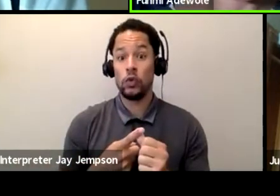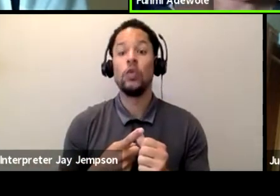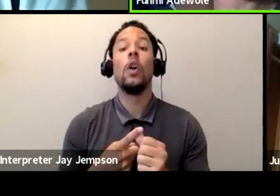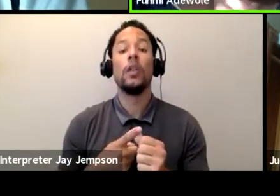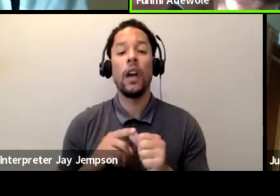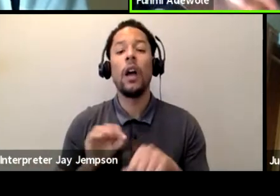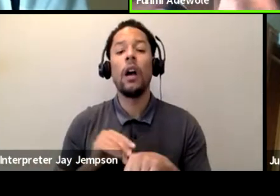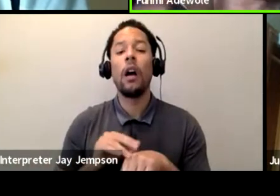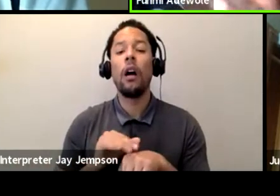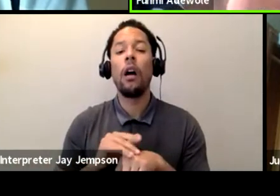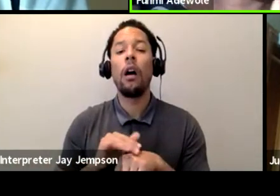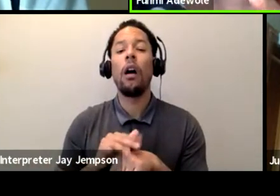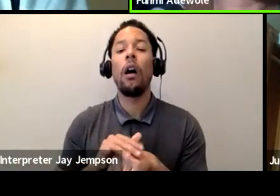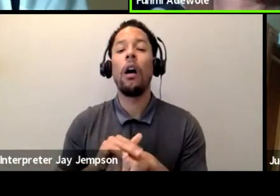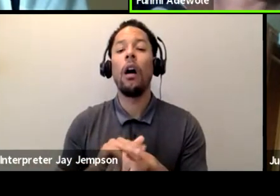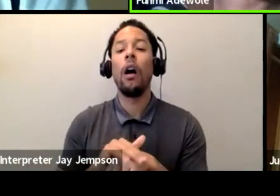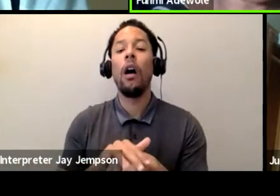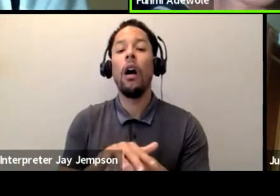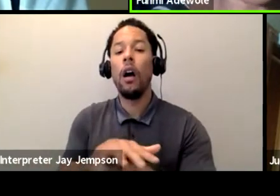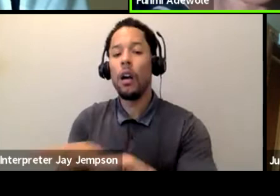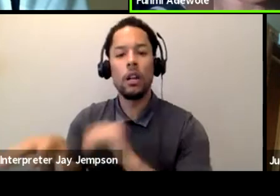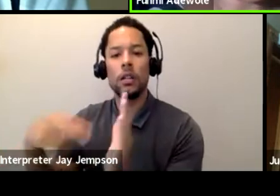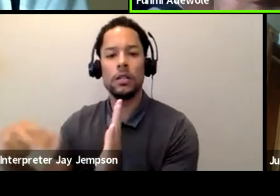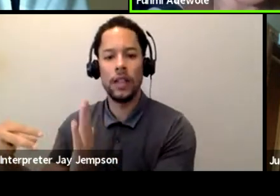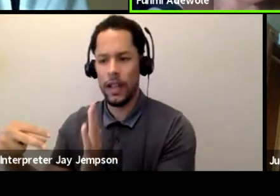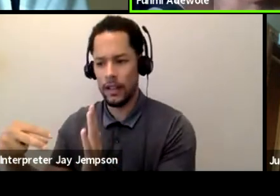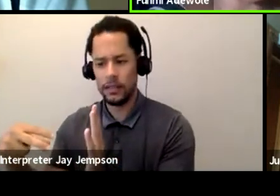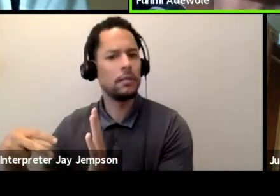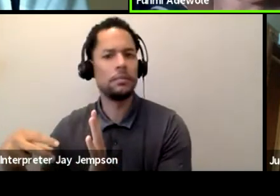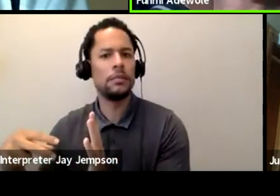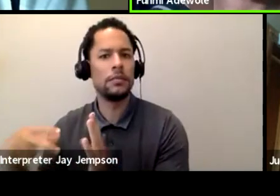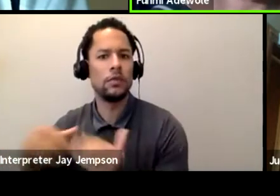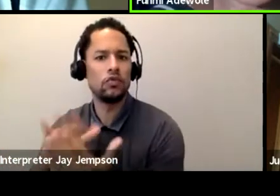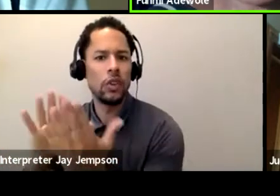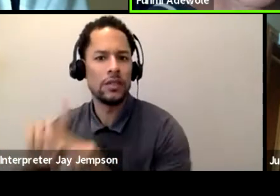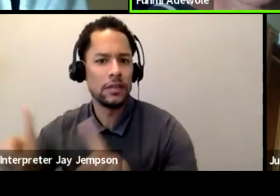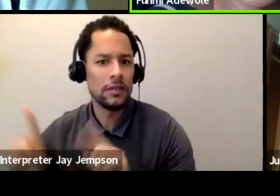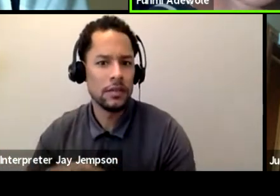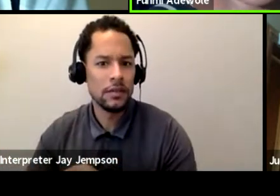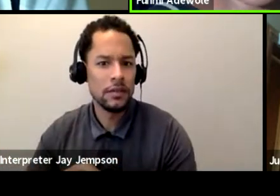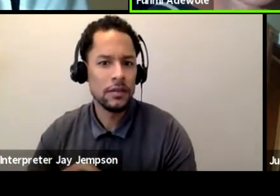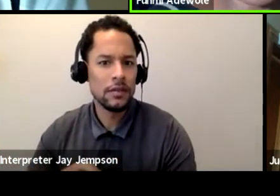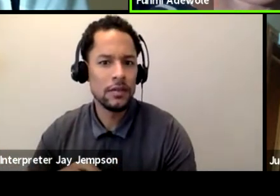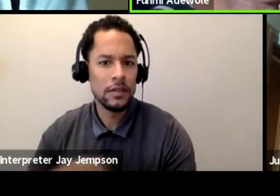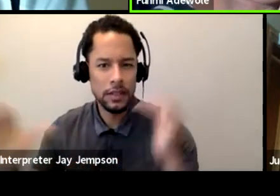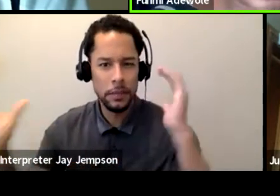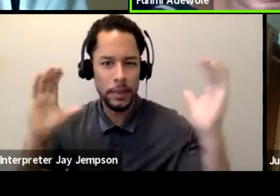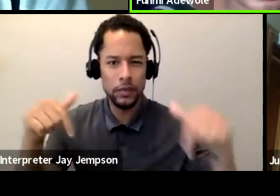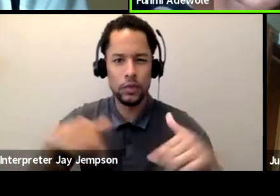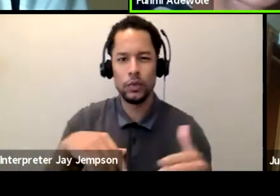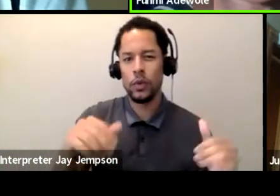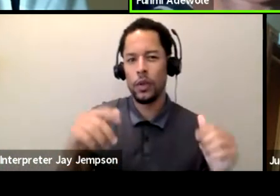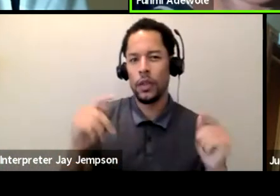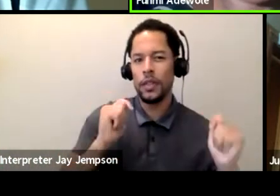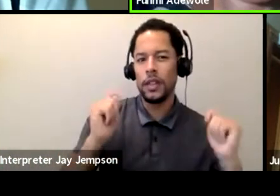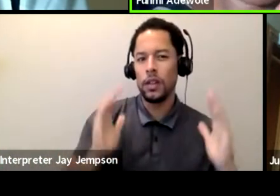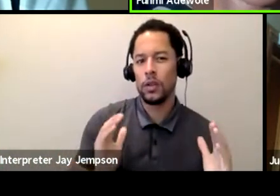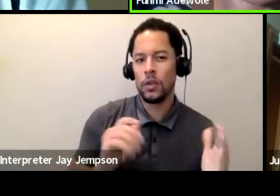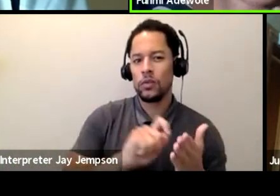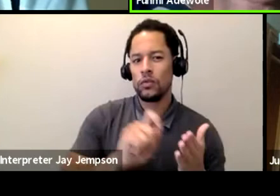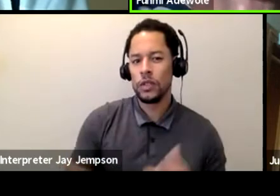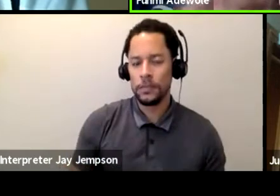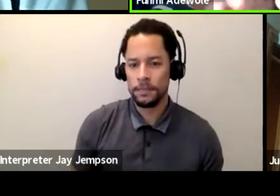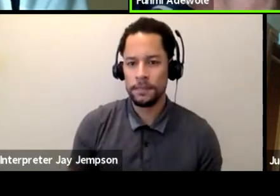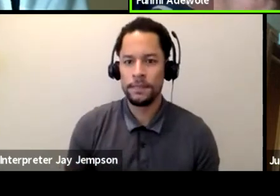into dance, it was addressing a different set of issues than in plays. But I see it as, and